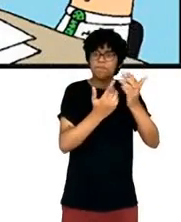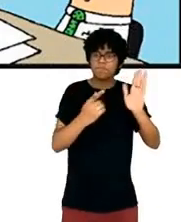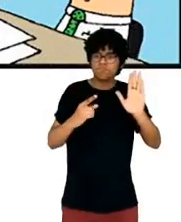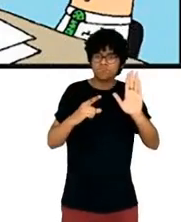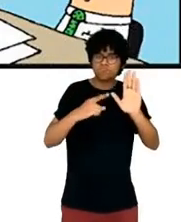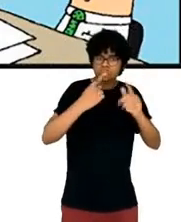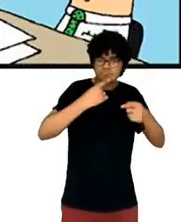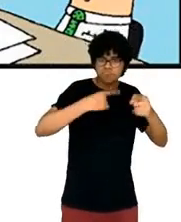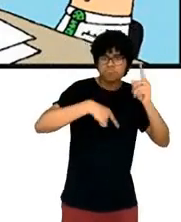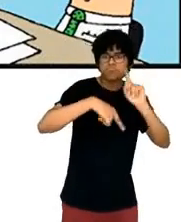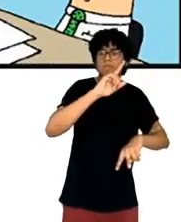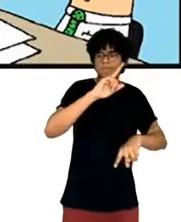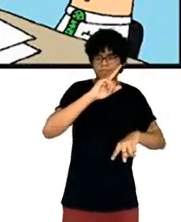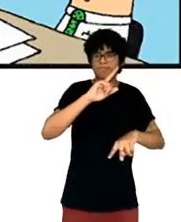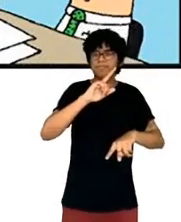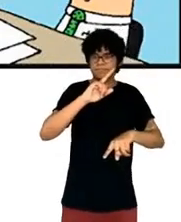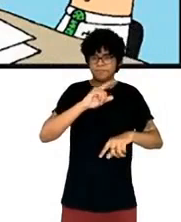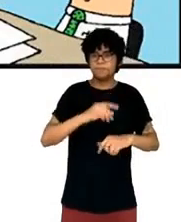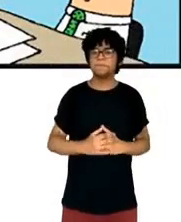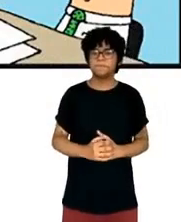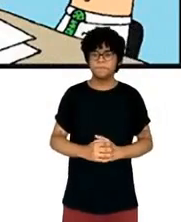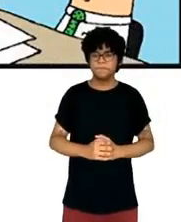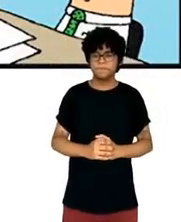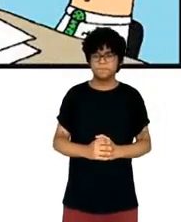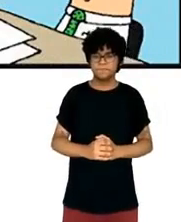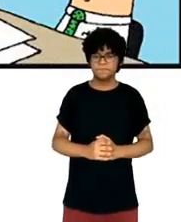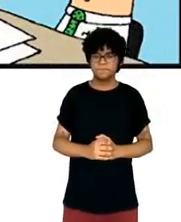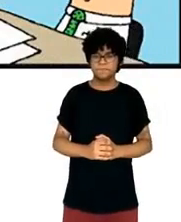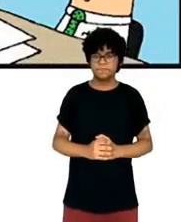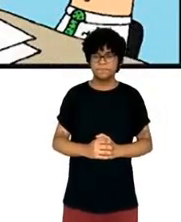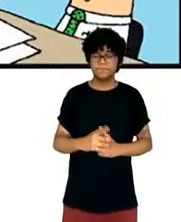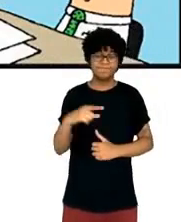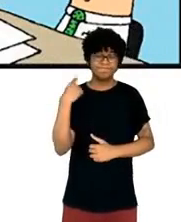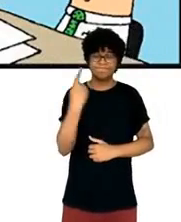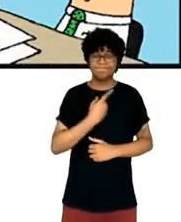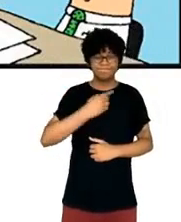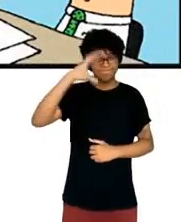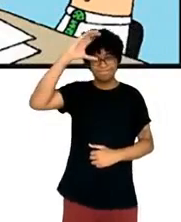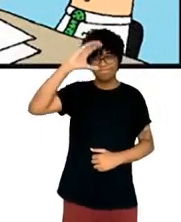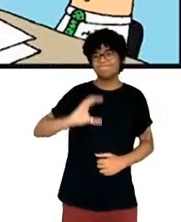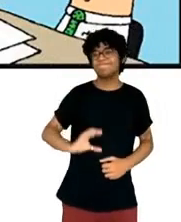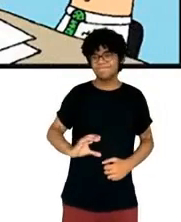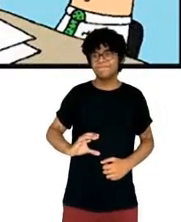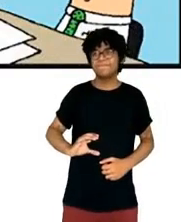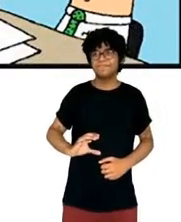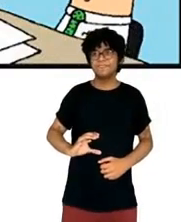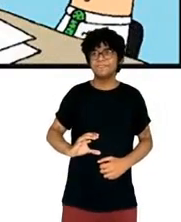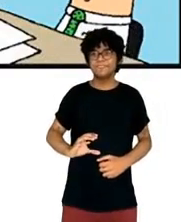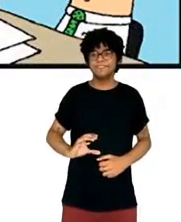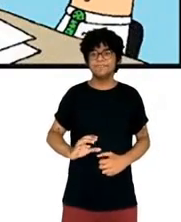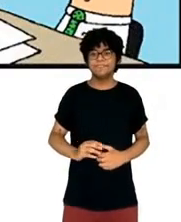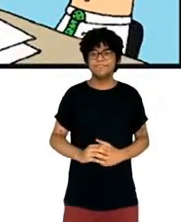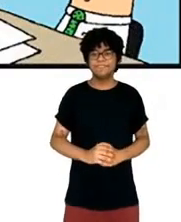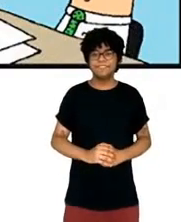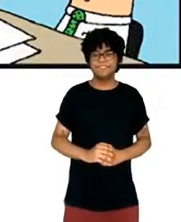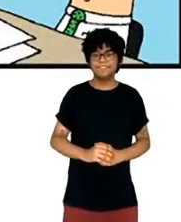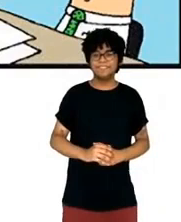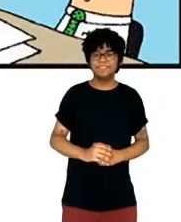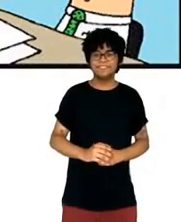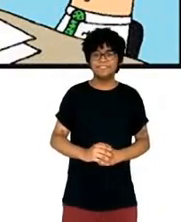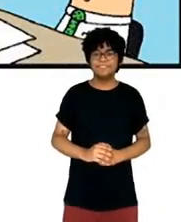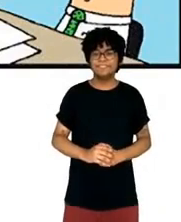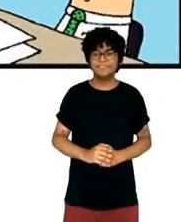overarching solution. We're all, of course, citizens of different countries and political partisans, employees of